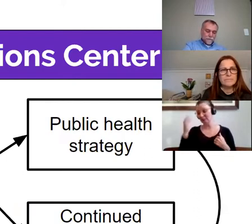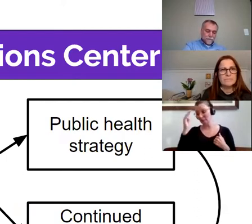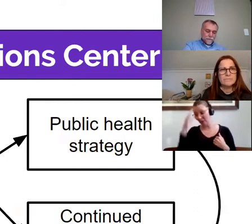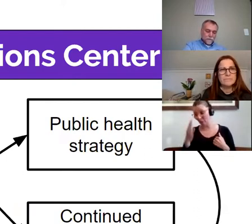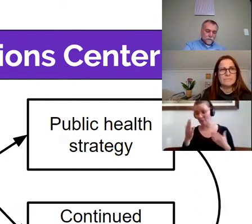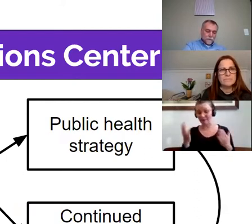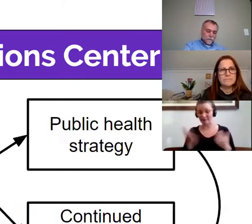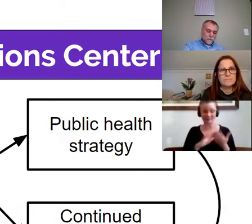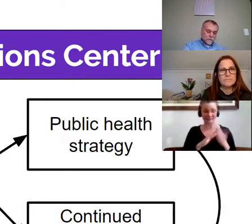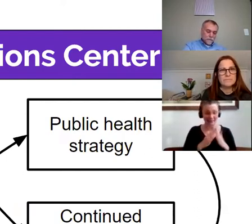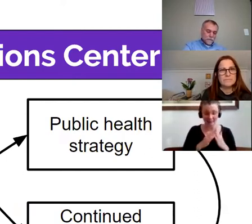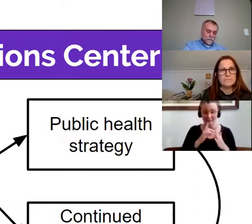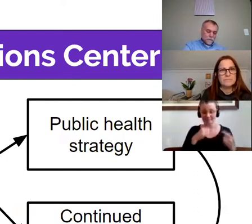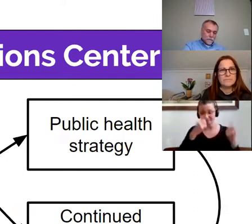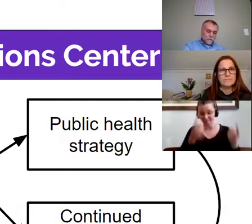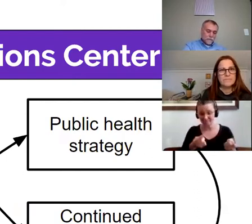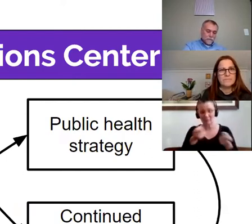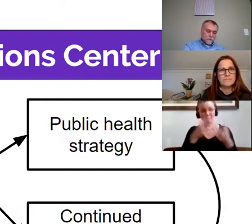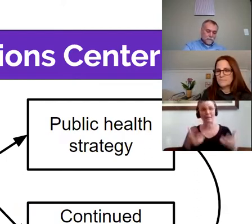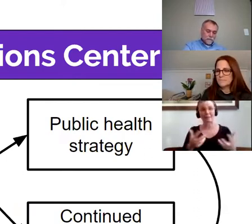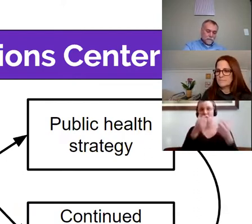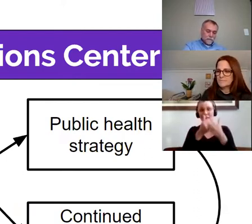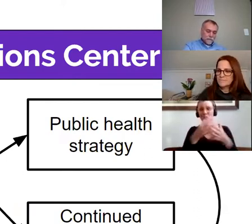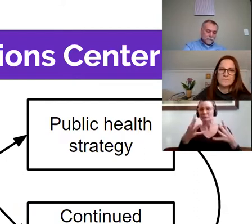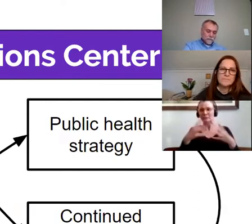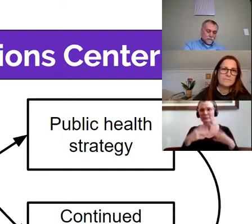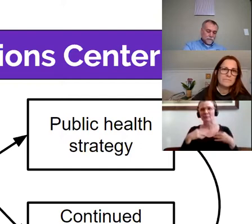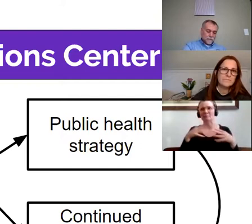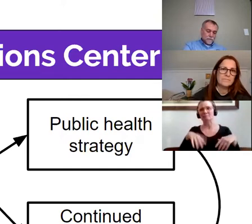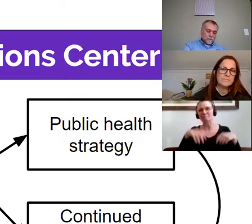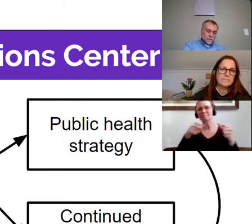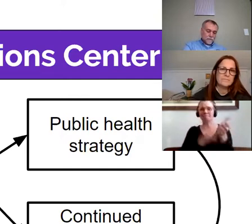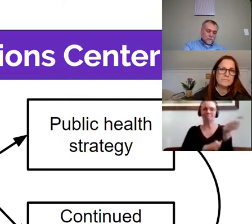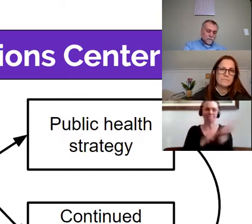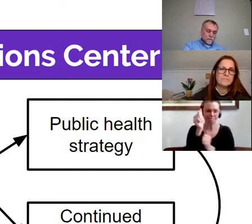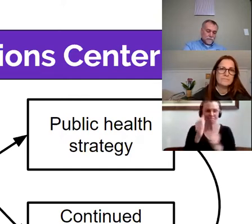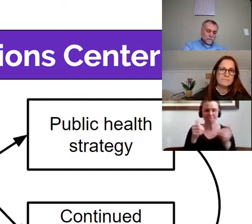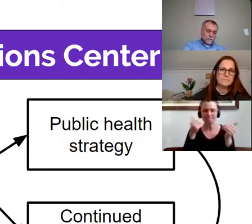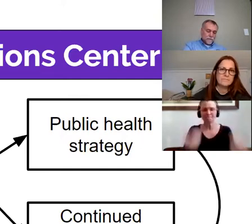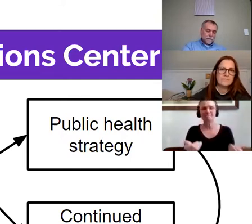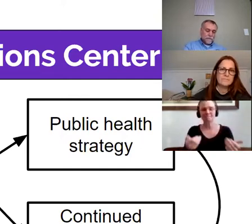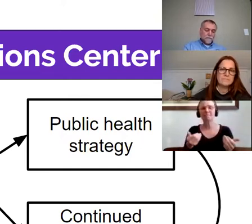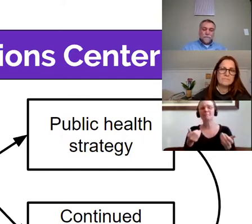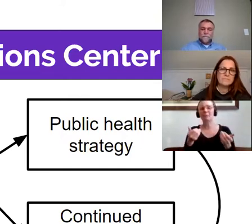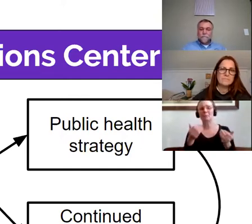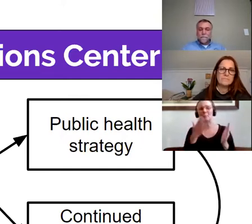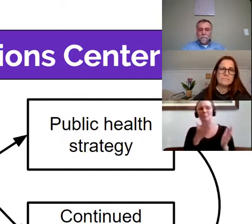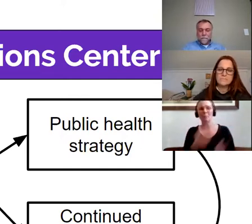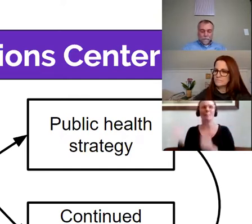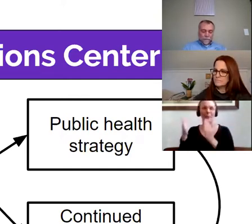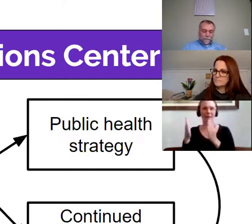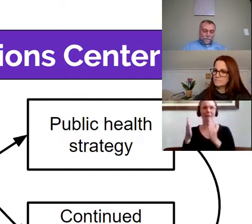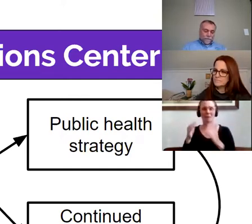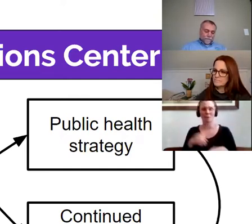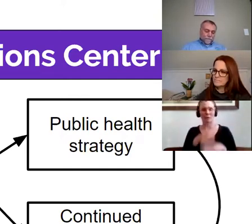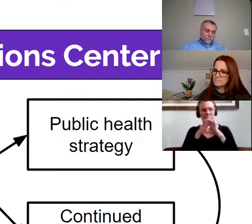challenges. We've planned for many great things. We've had many crises to have to prepare and respond to, but never ending like this.